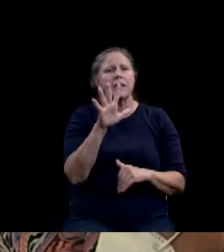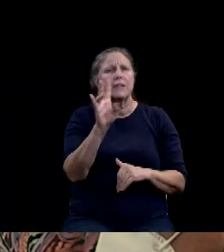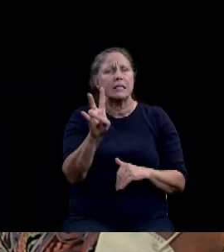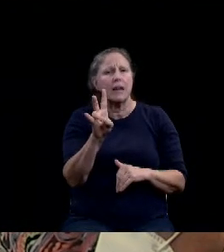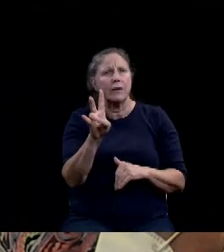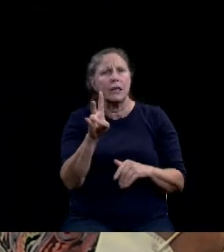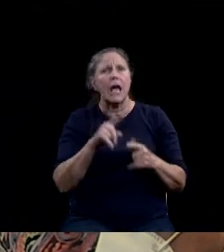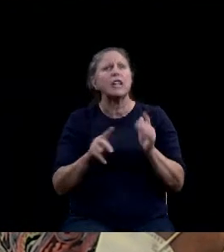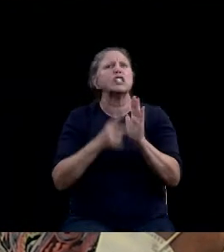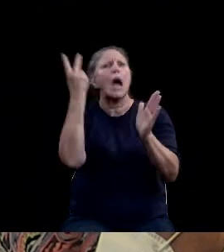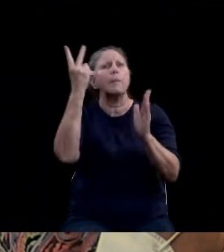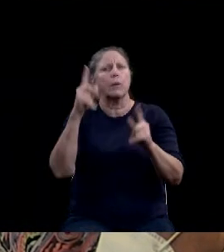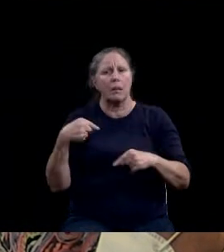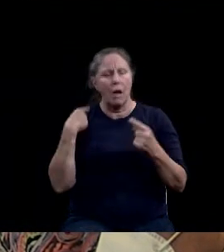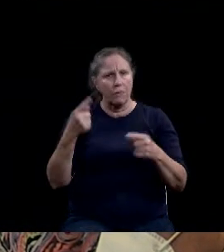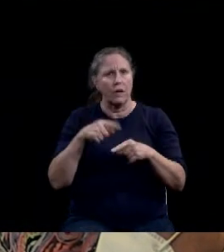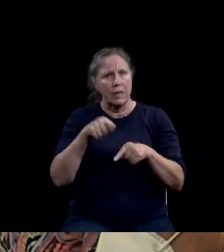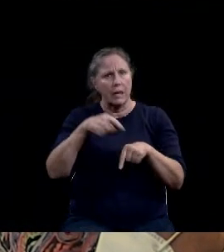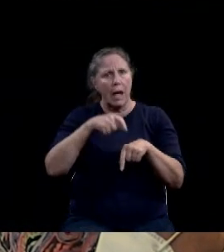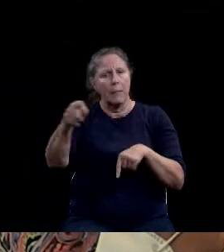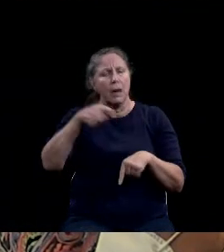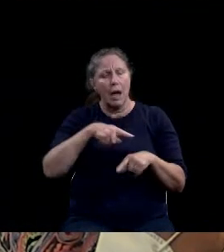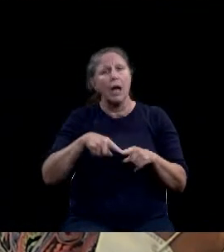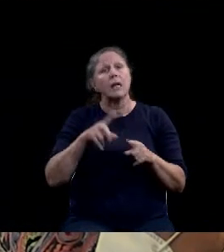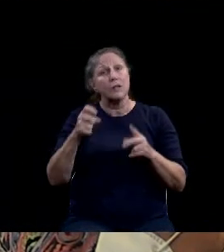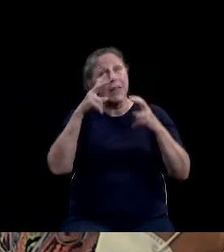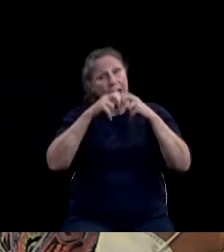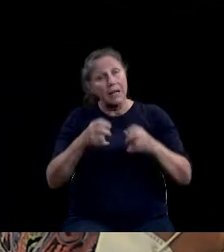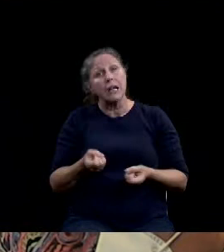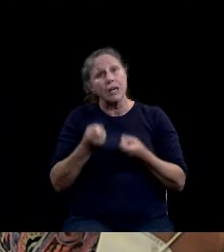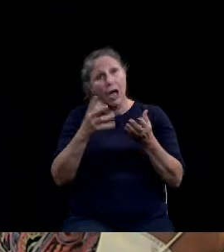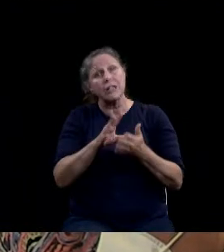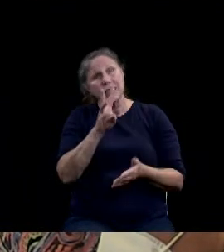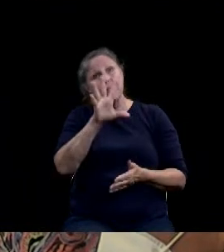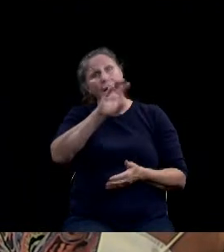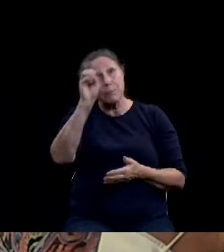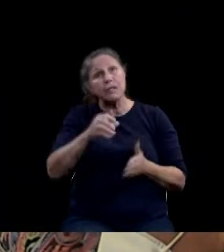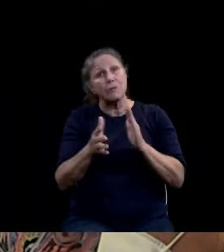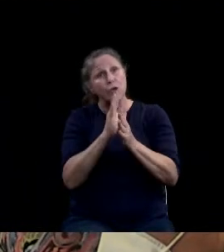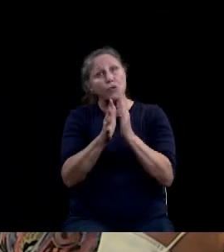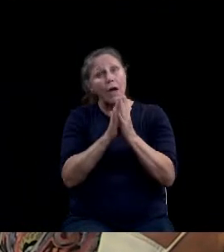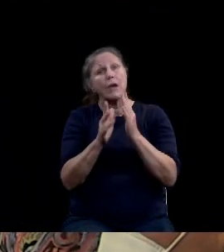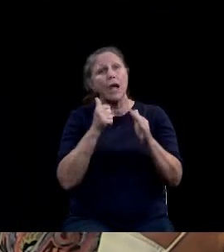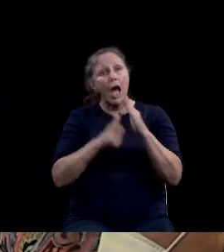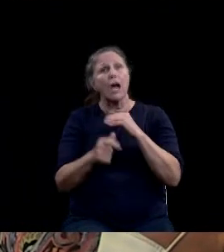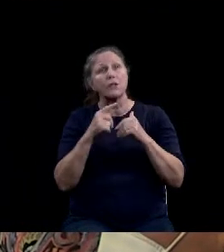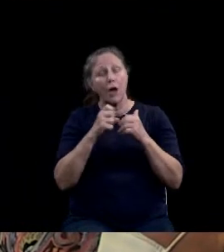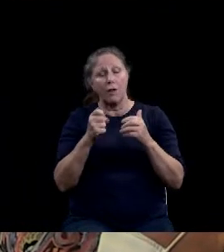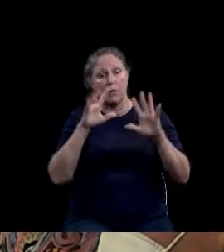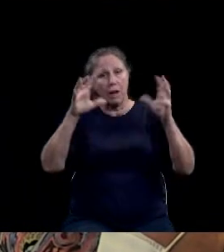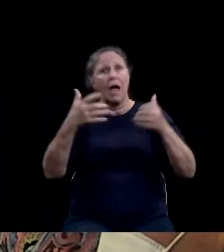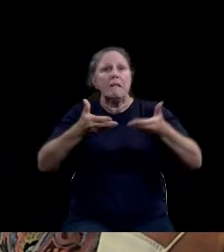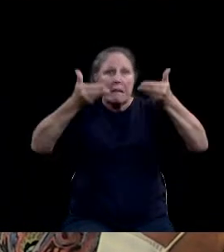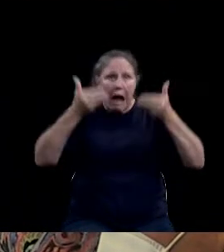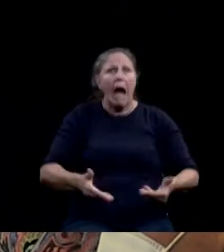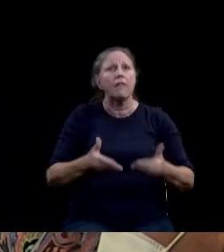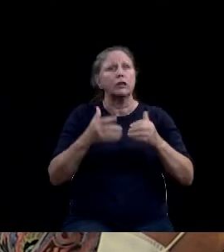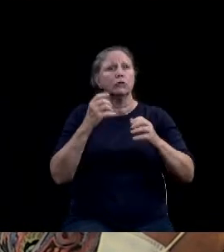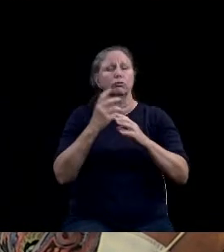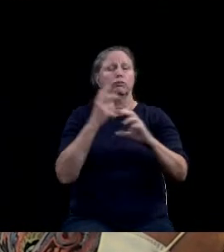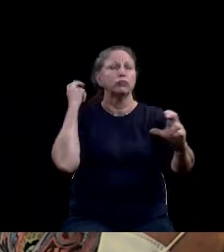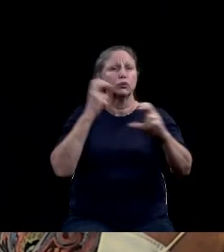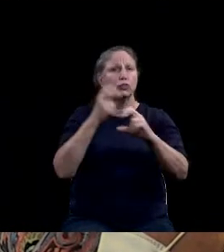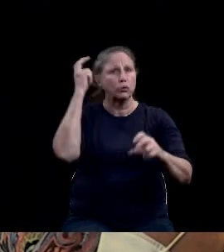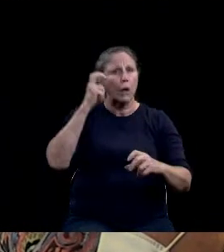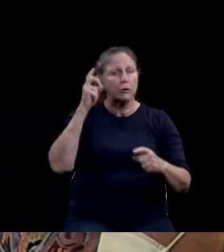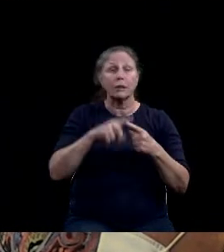The analysis indicates 65 percent of the traffic will fall under the classification of heavy vehicles. The traffic data is not current in TxDOT or the